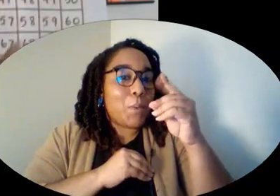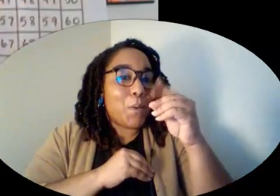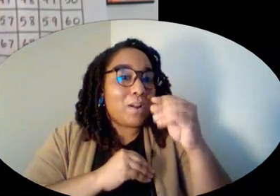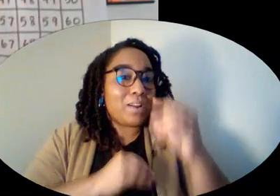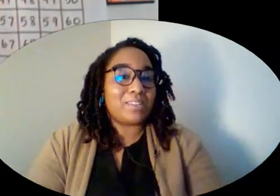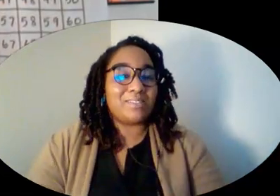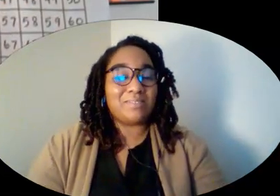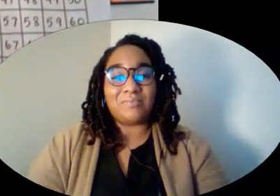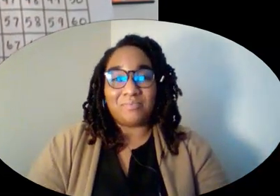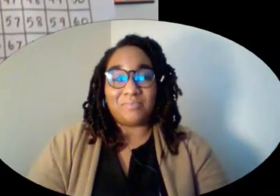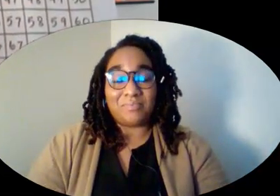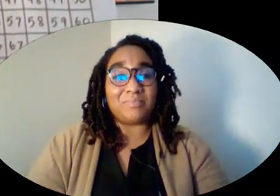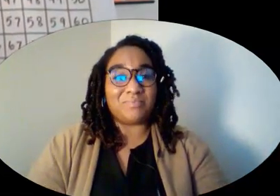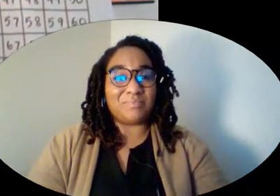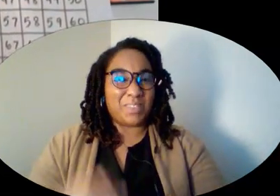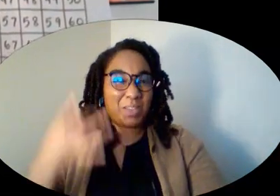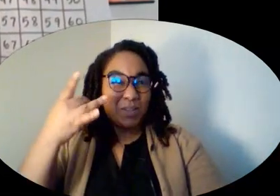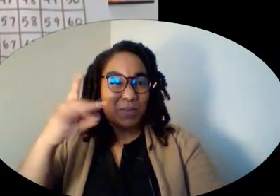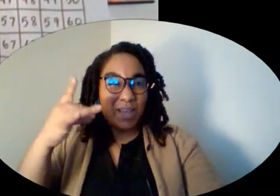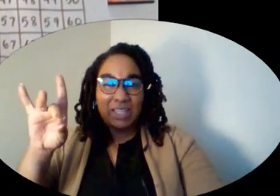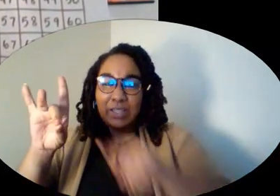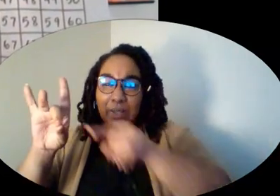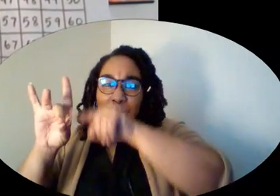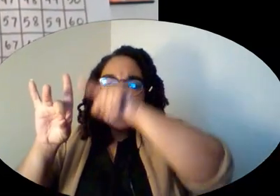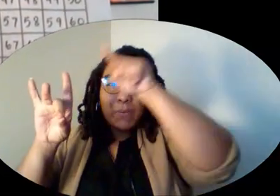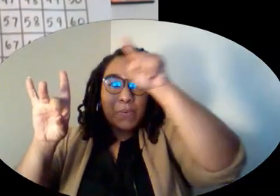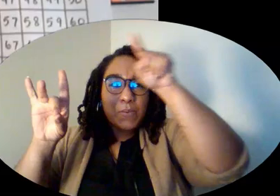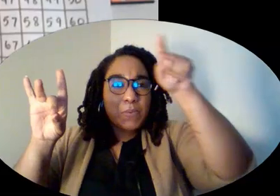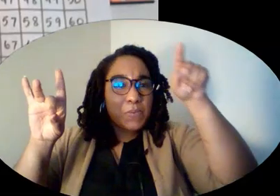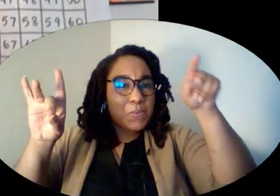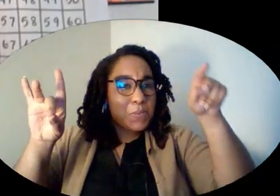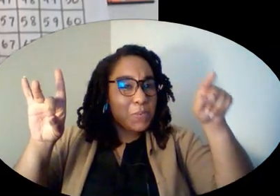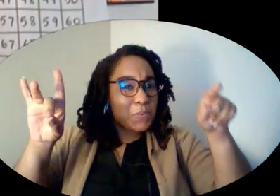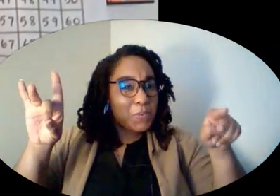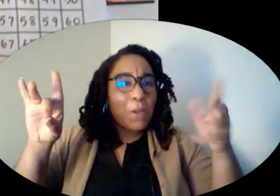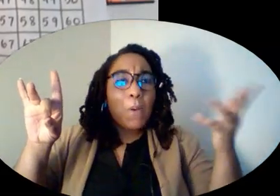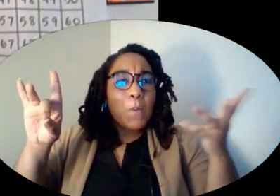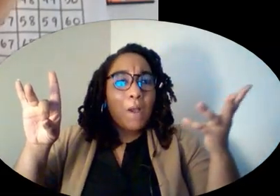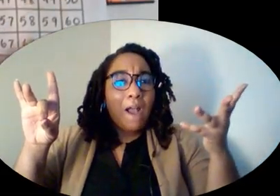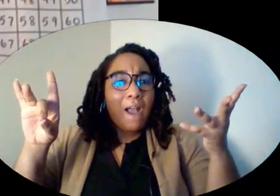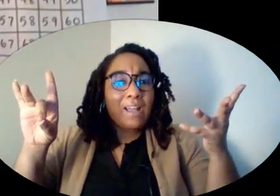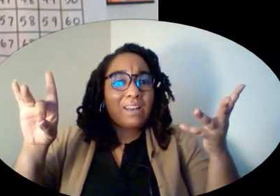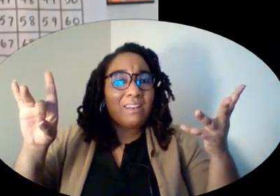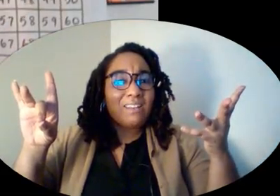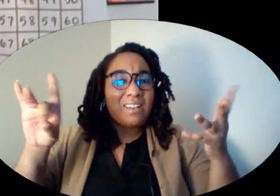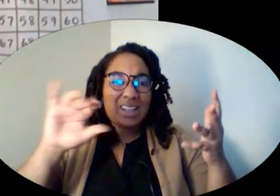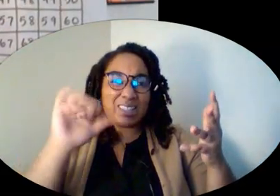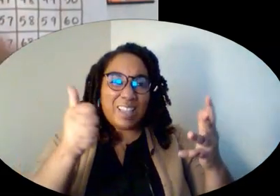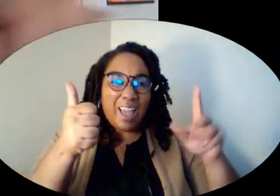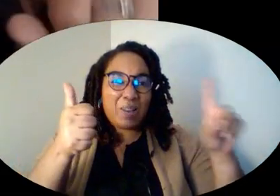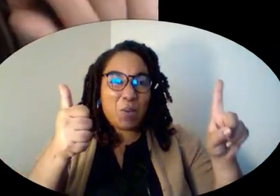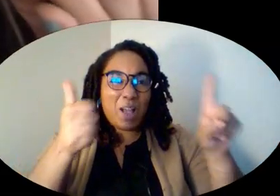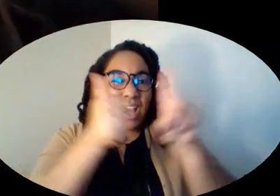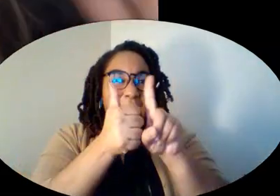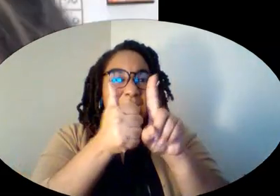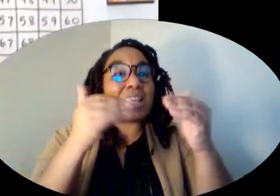So then the distance from 18 to 29 would be these added together and 10 plus one